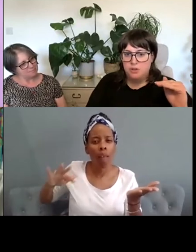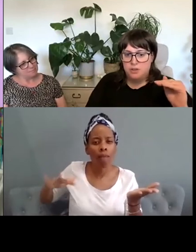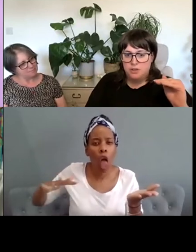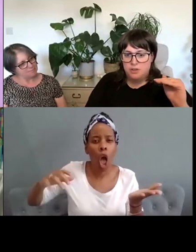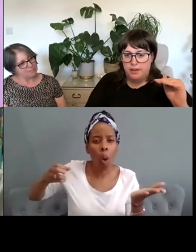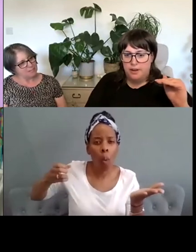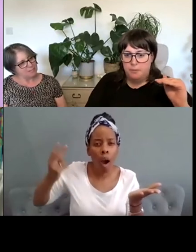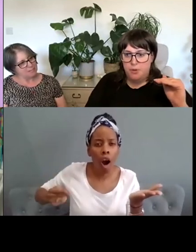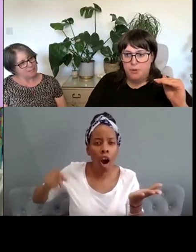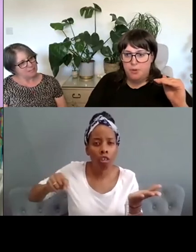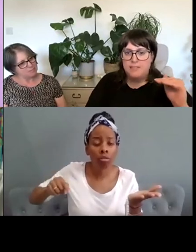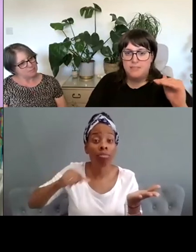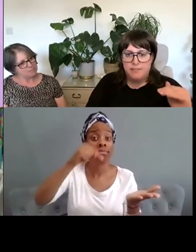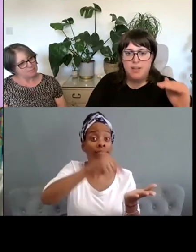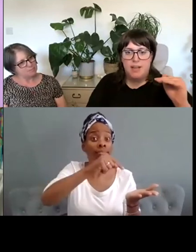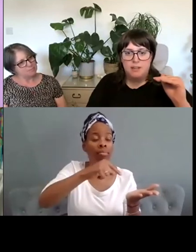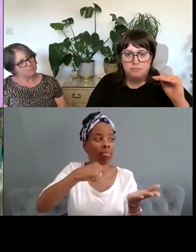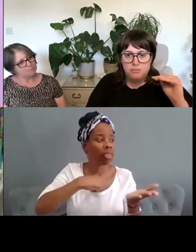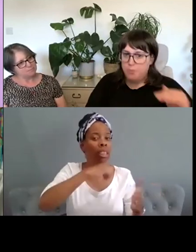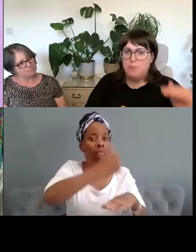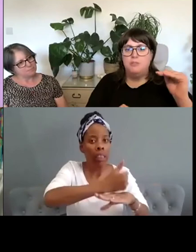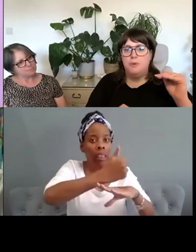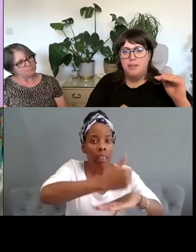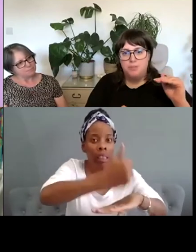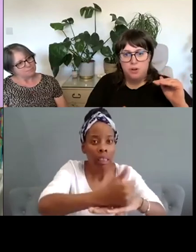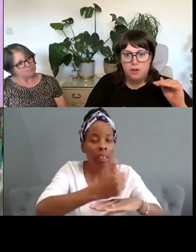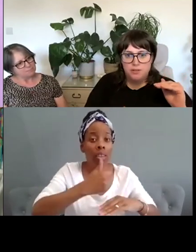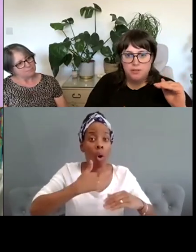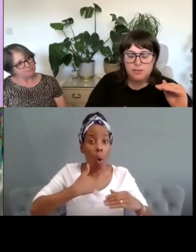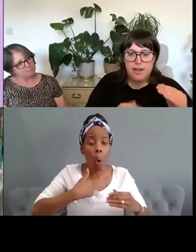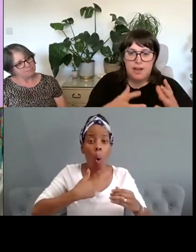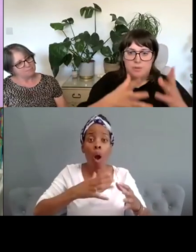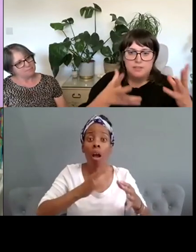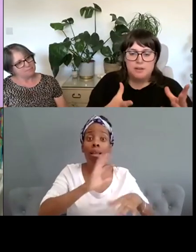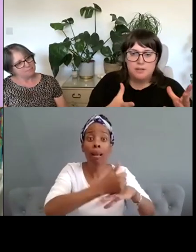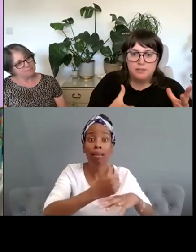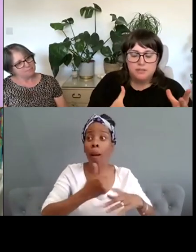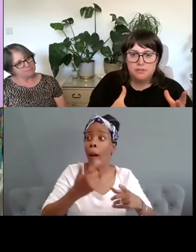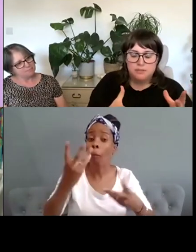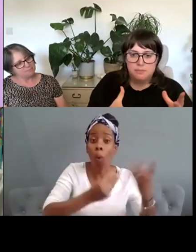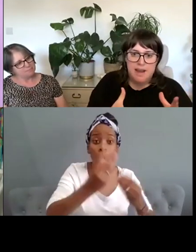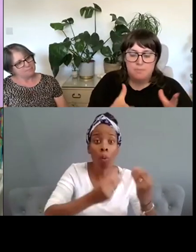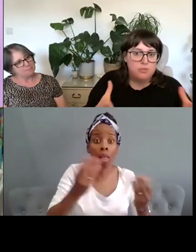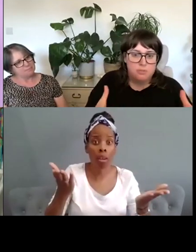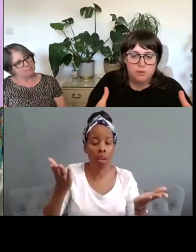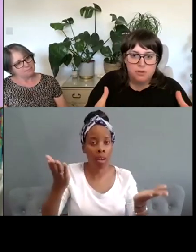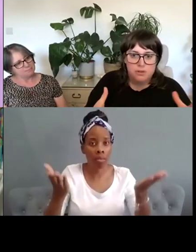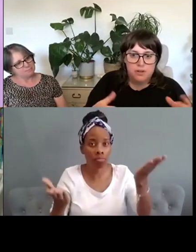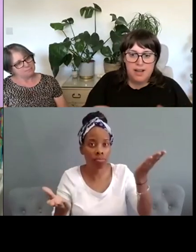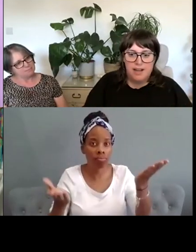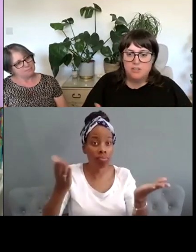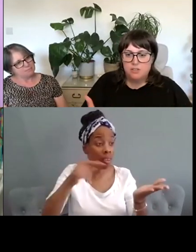um put in place navigate other people need to put in place for us like how that's then made possible